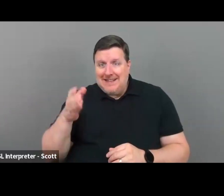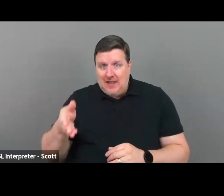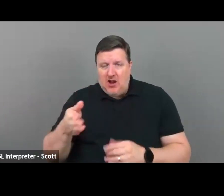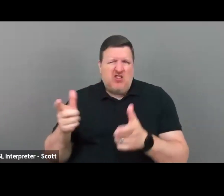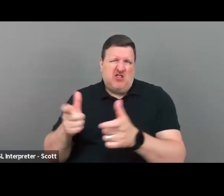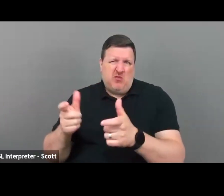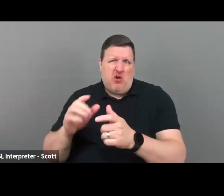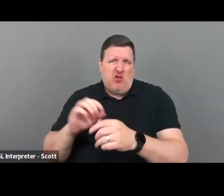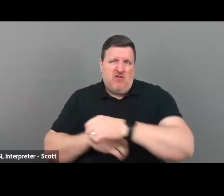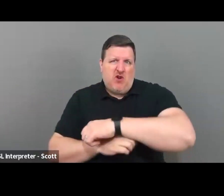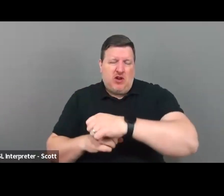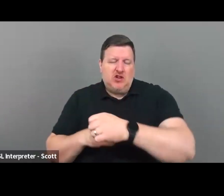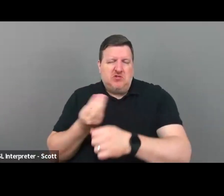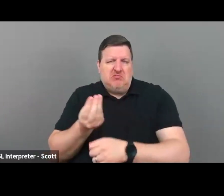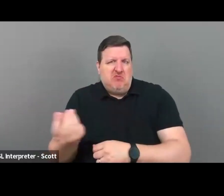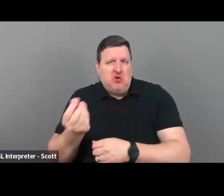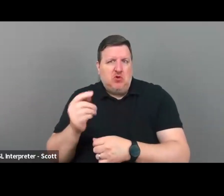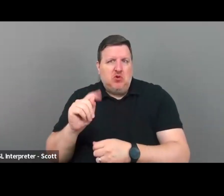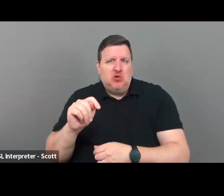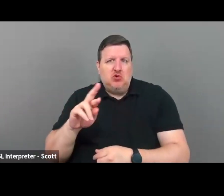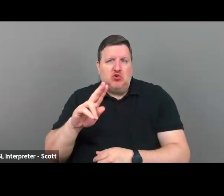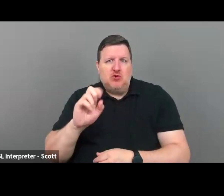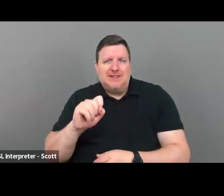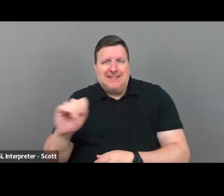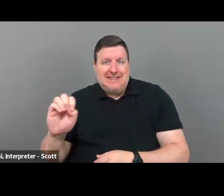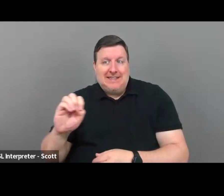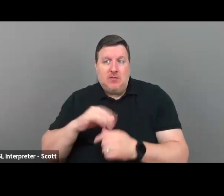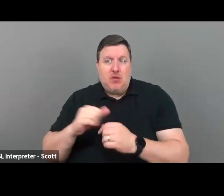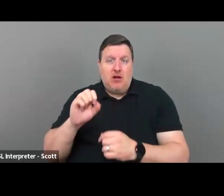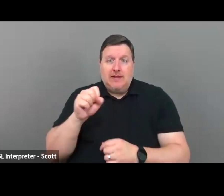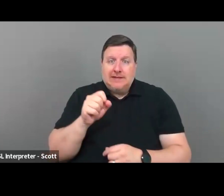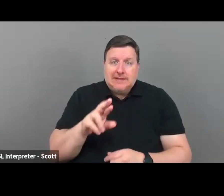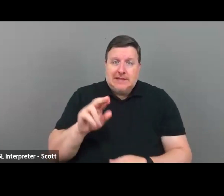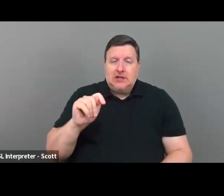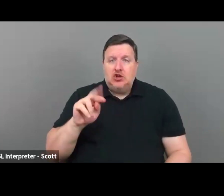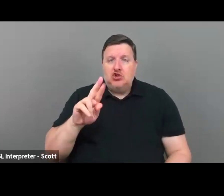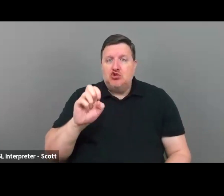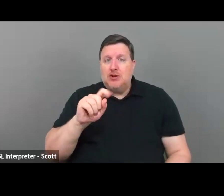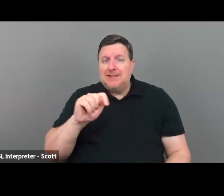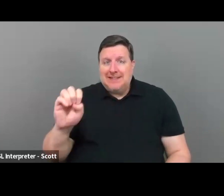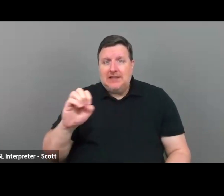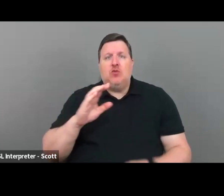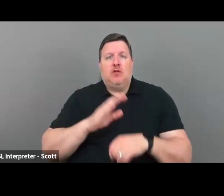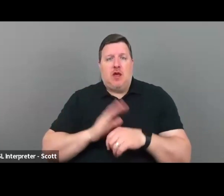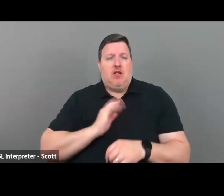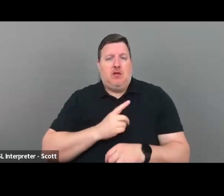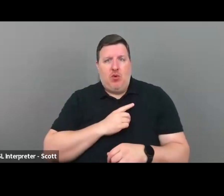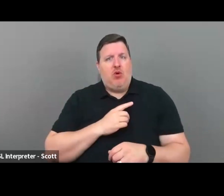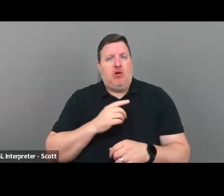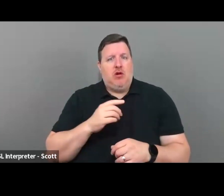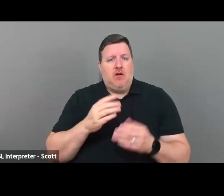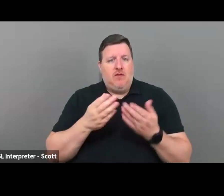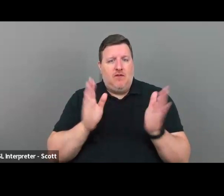and they only have a handful of trustees, but the senior trustee was on the board at the public theater, which does Shakespeare